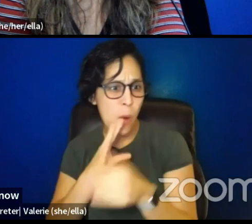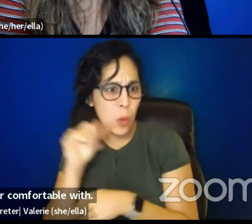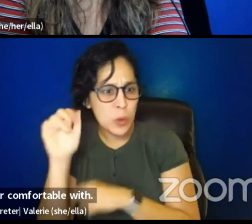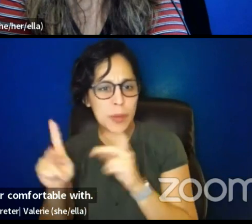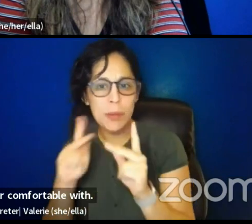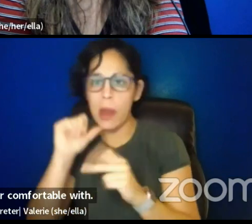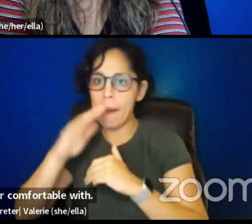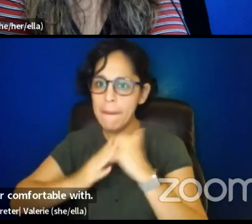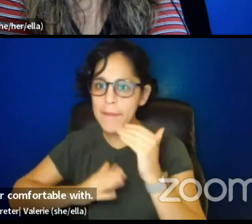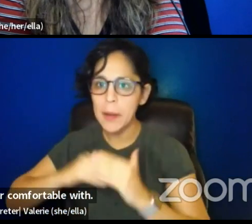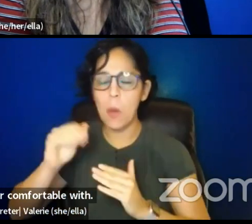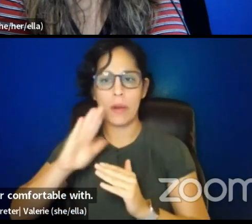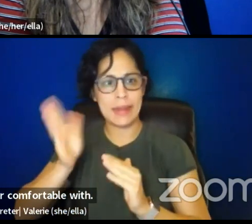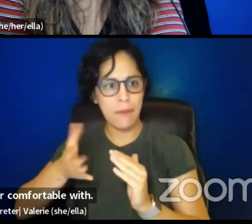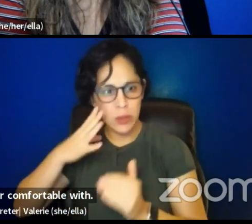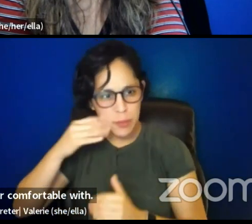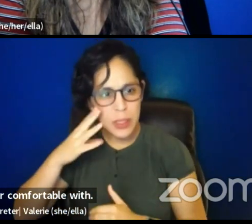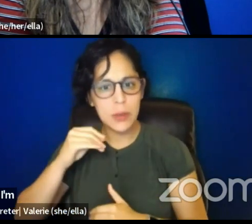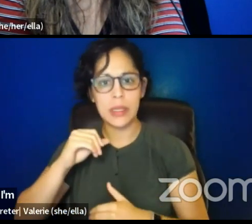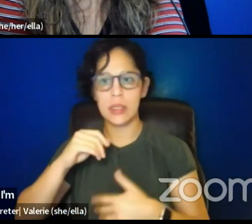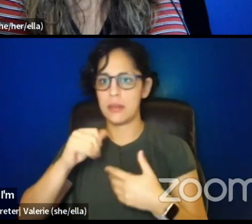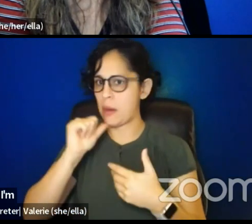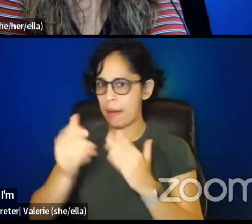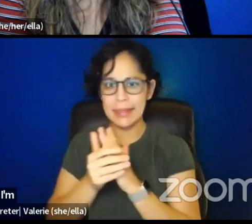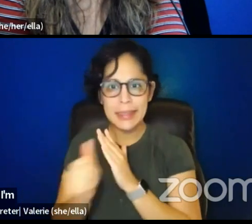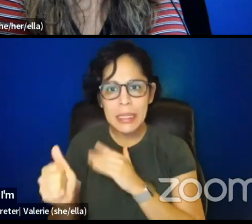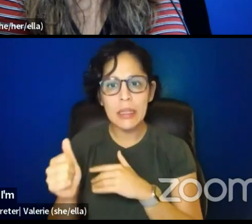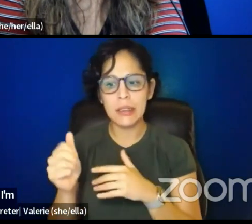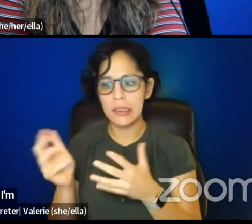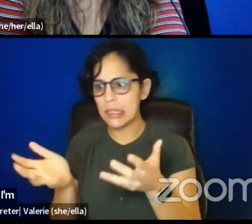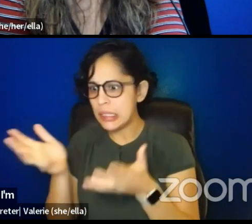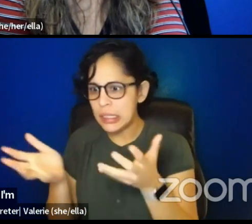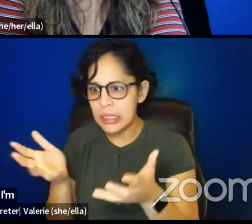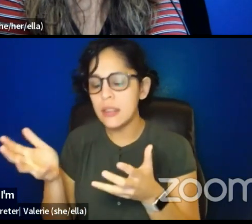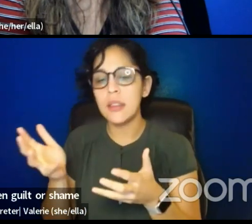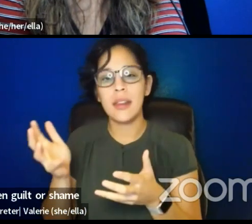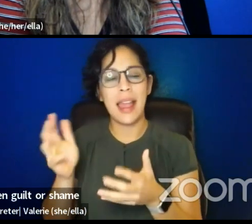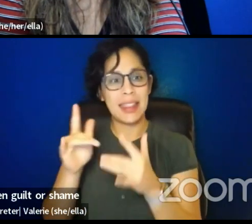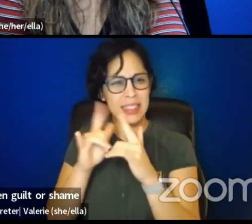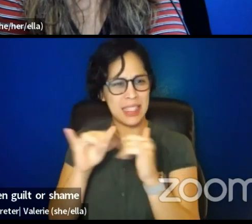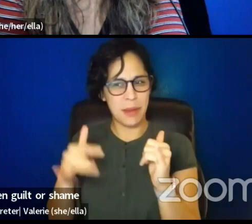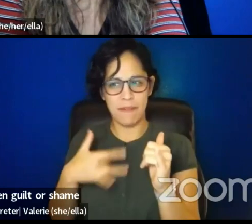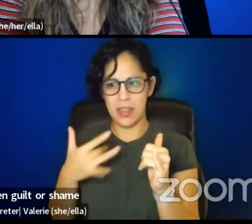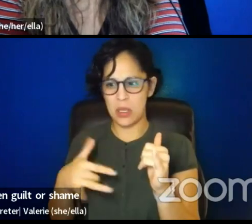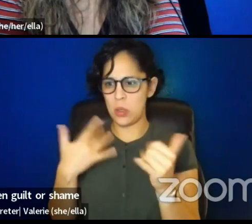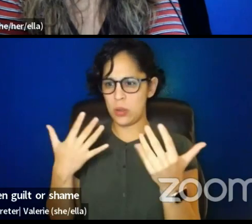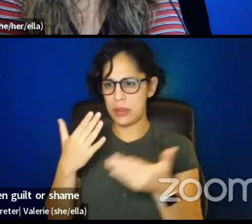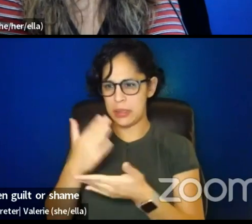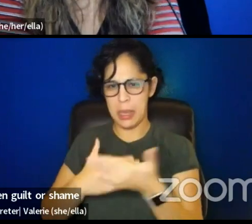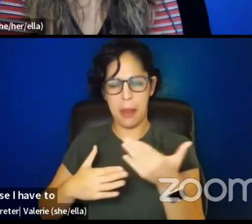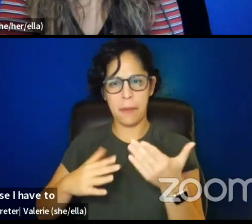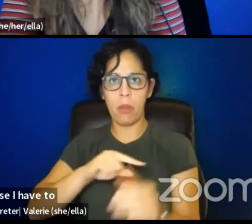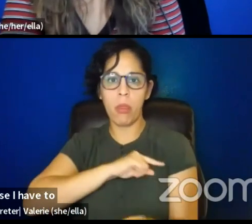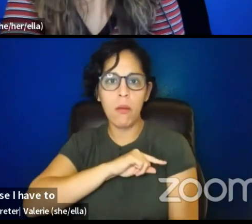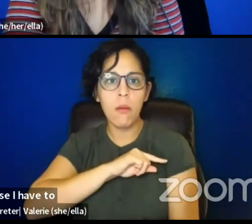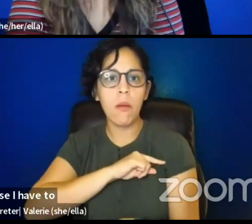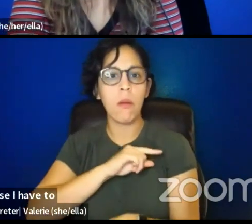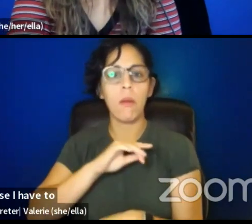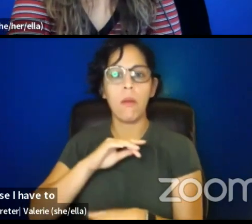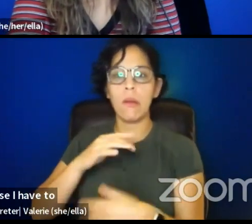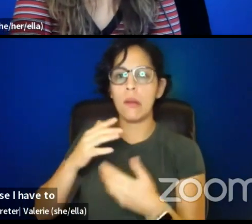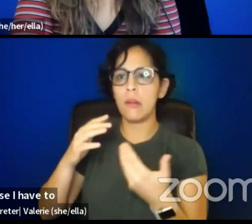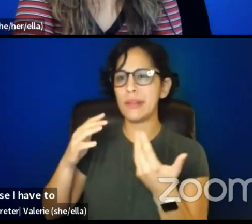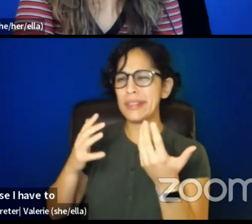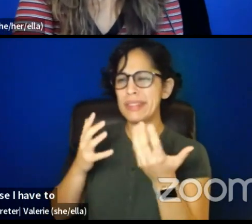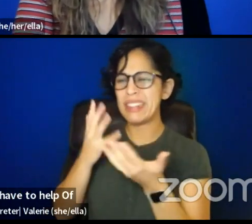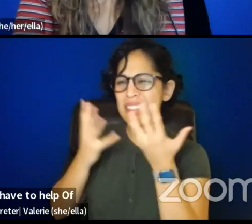just the fact that, um, there has been guilt or shame surrounding that, like, oh, of course I have to help. Of course, this is who I am.